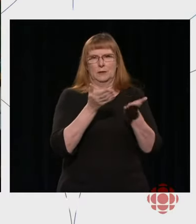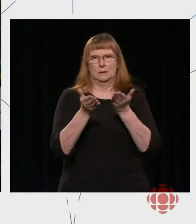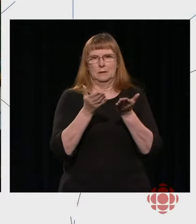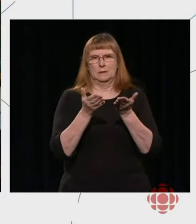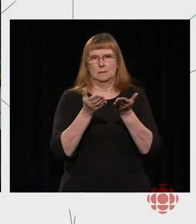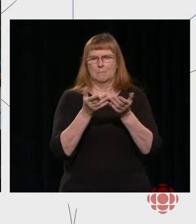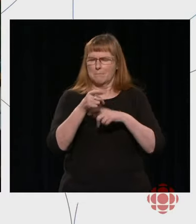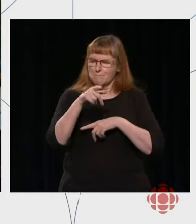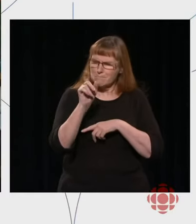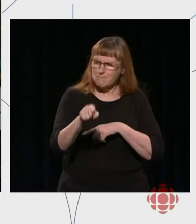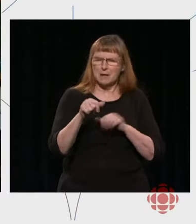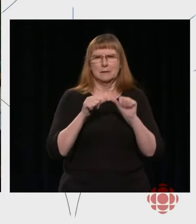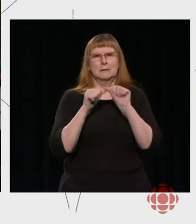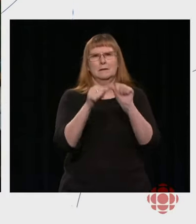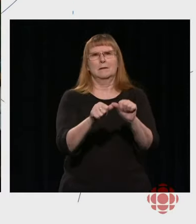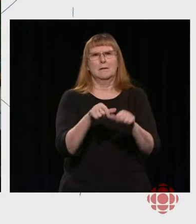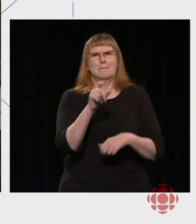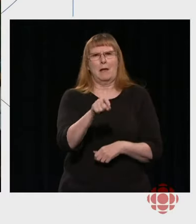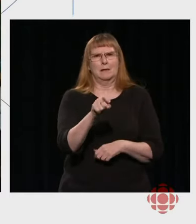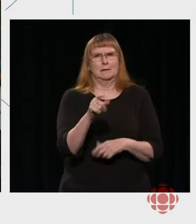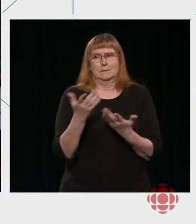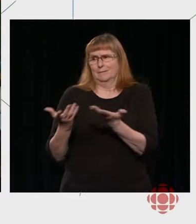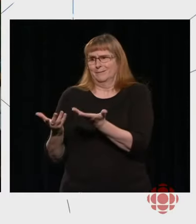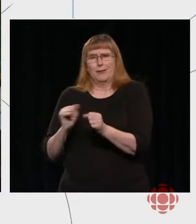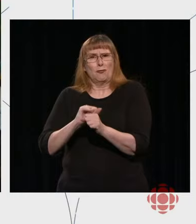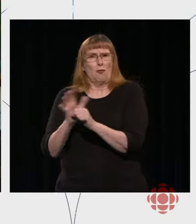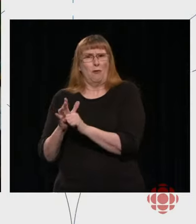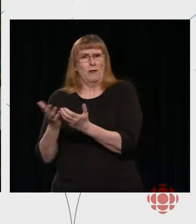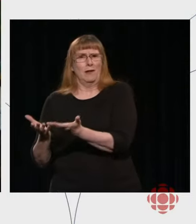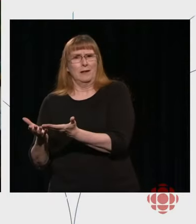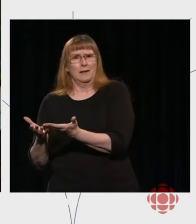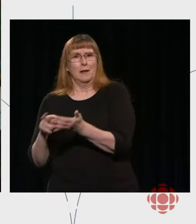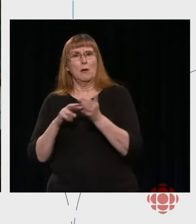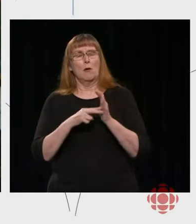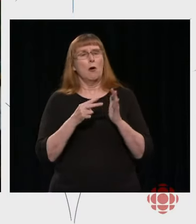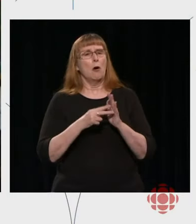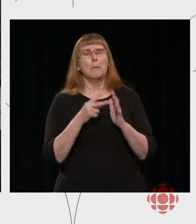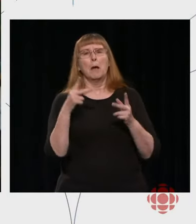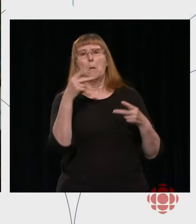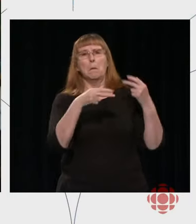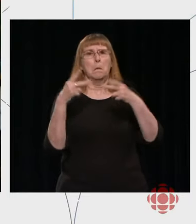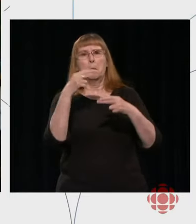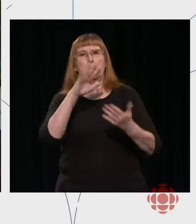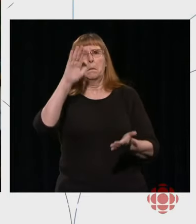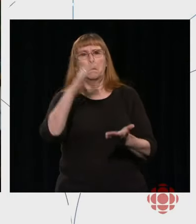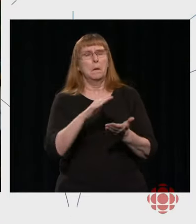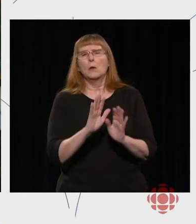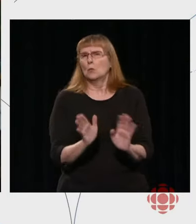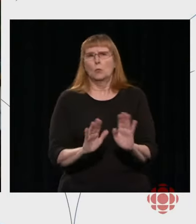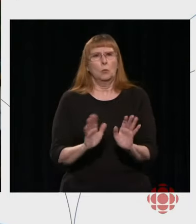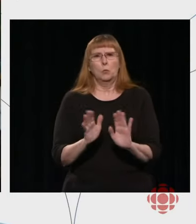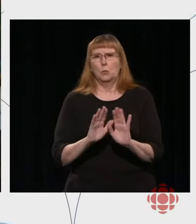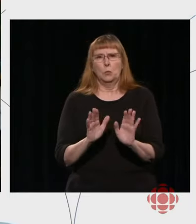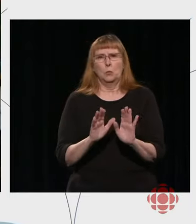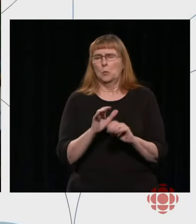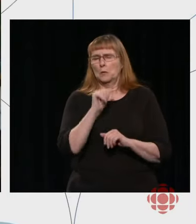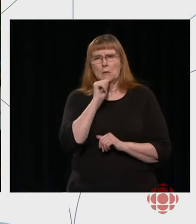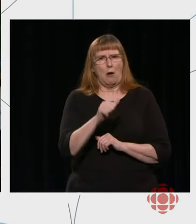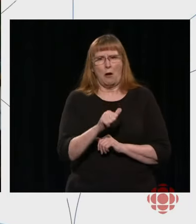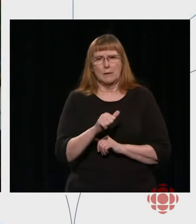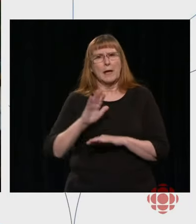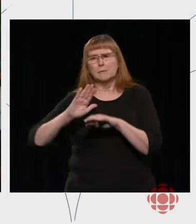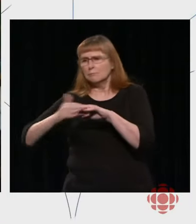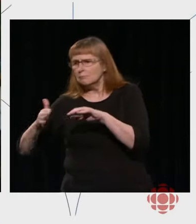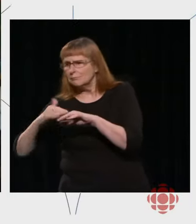And really, we do not anticipate cutting service at this time. I think, as we move to the